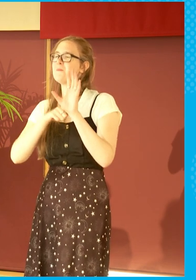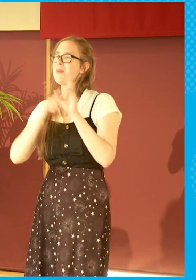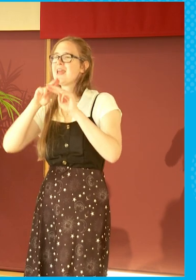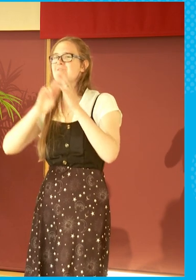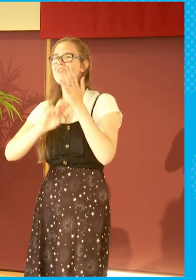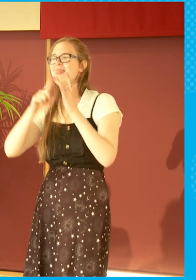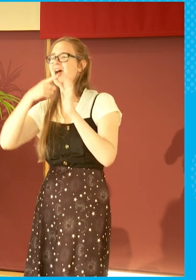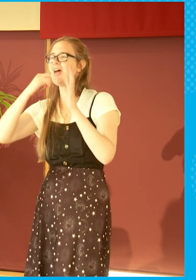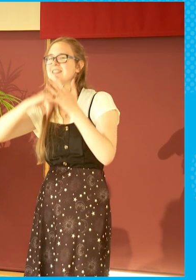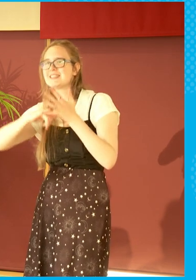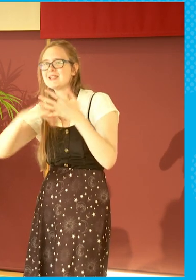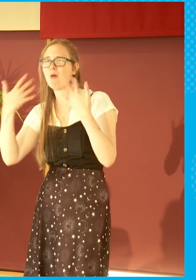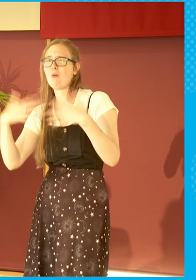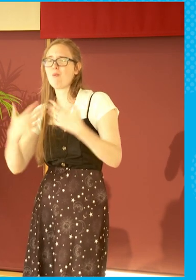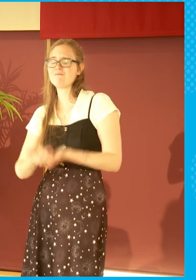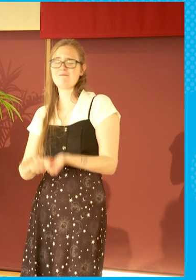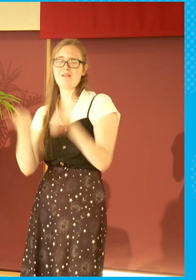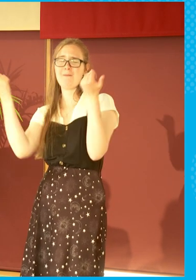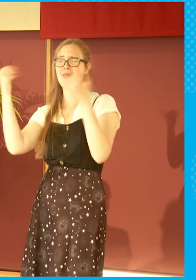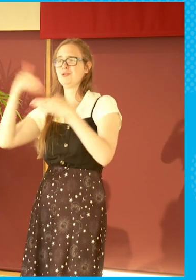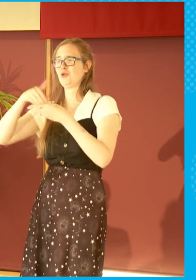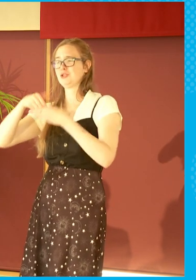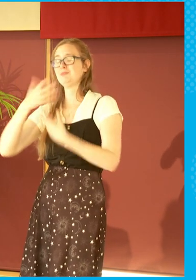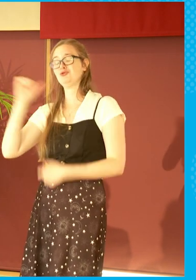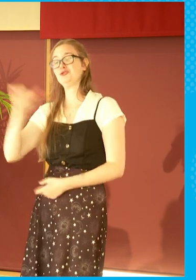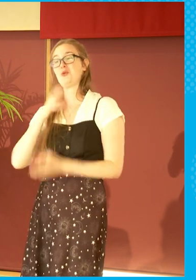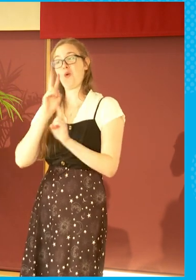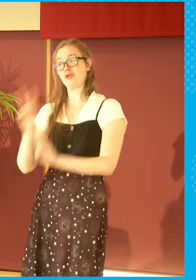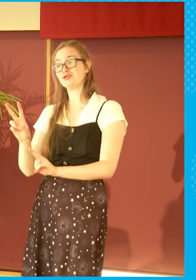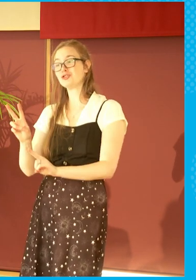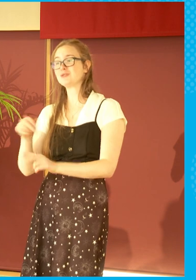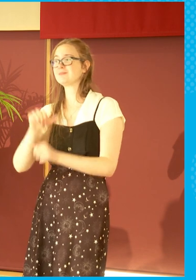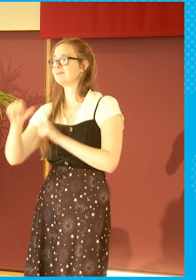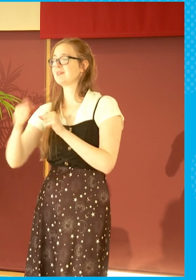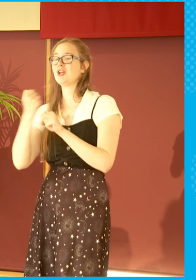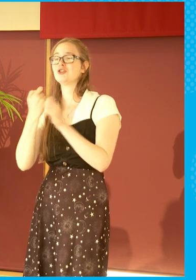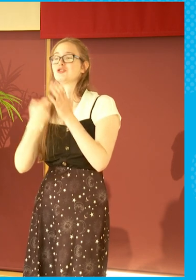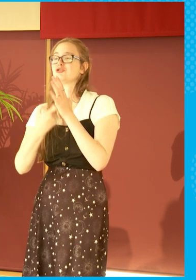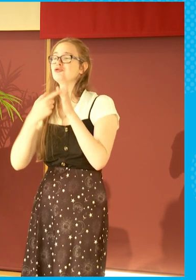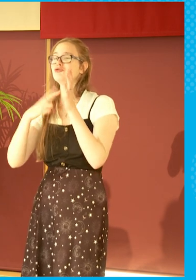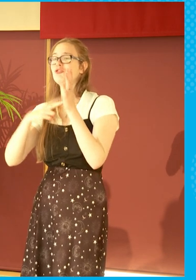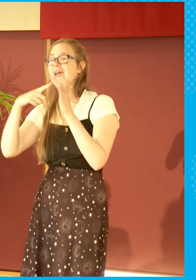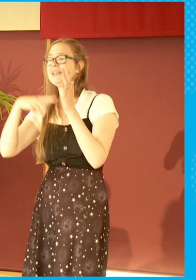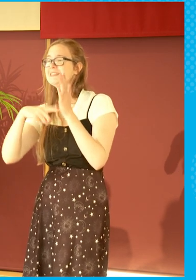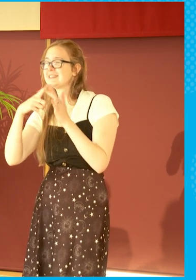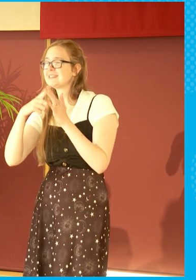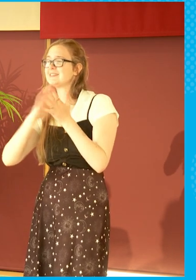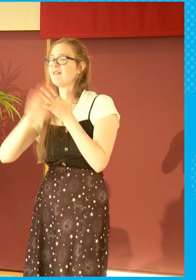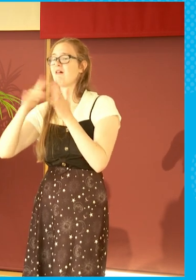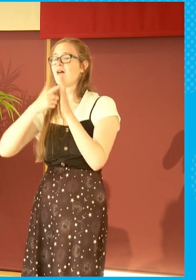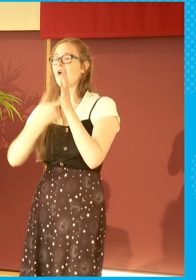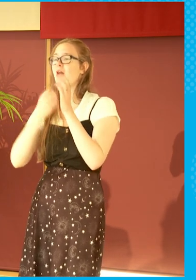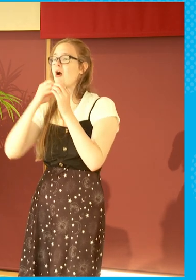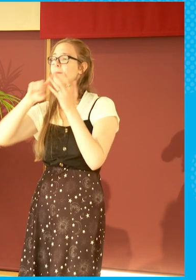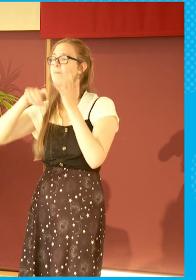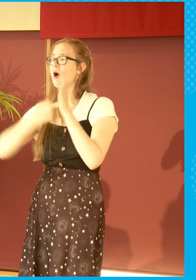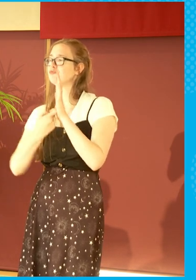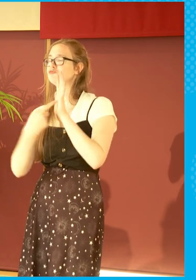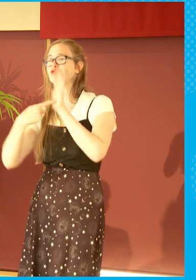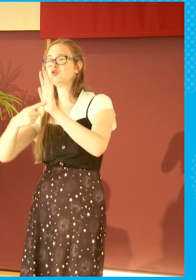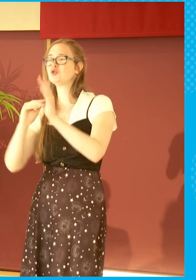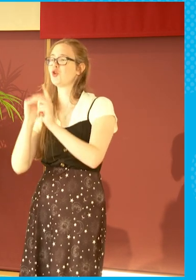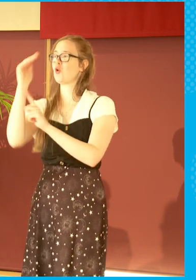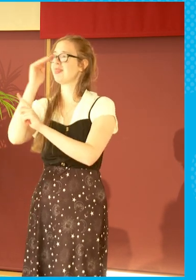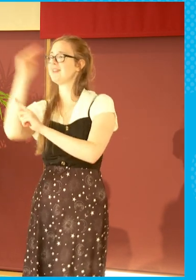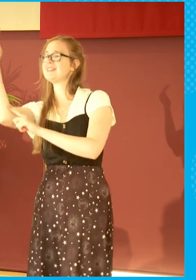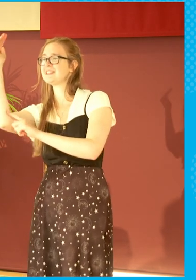fabulous bit of content. And if you haven't seen it, see that. Granite Harbour, which ran just a few months ago, reflecting the northeast of Scotland to the